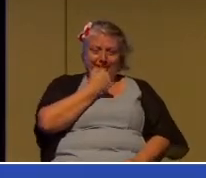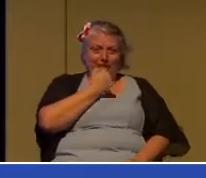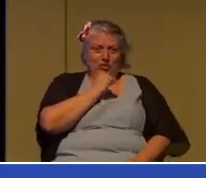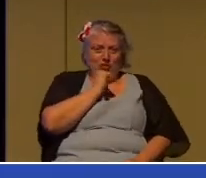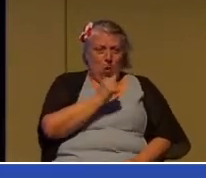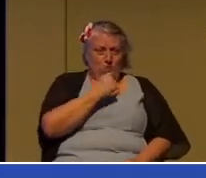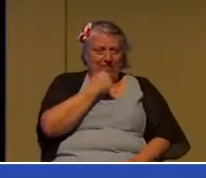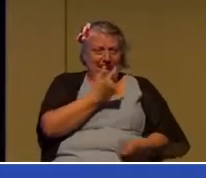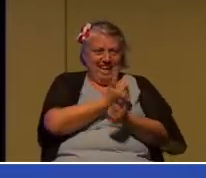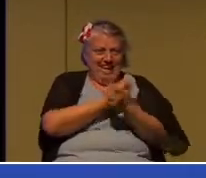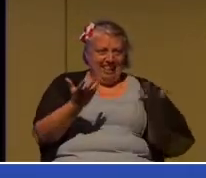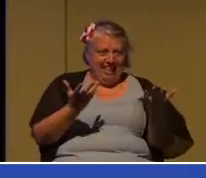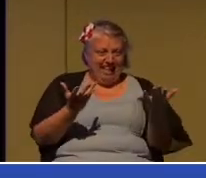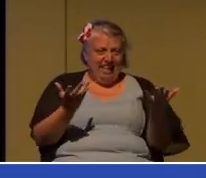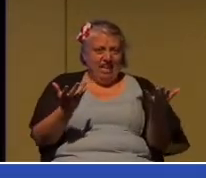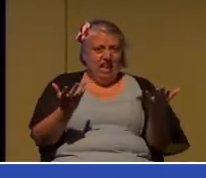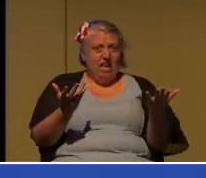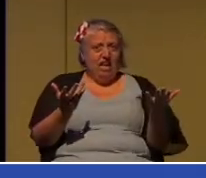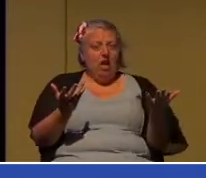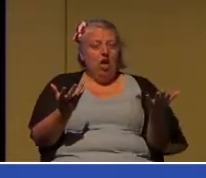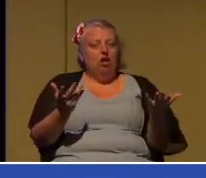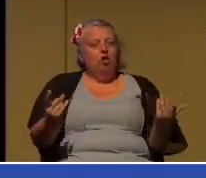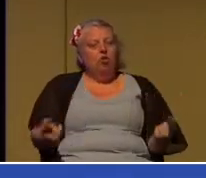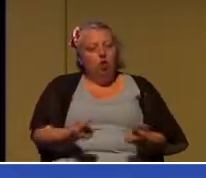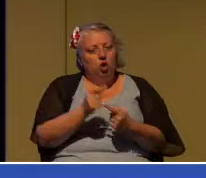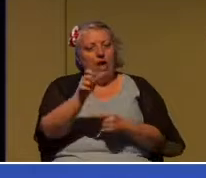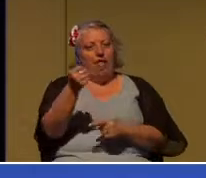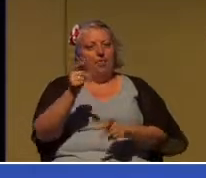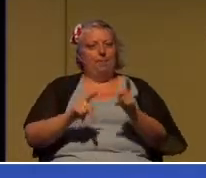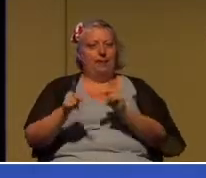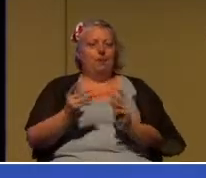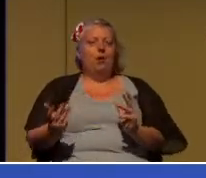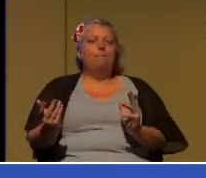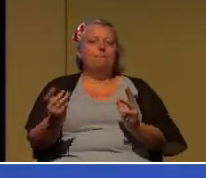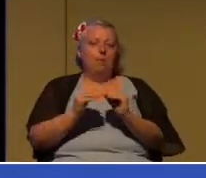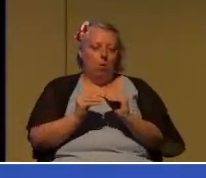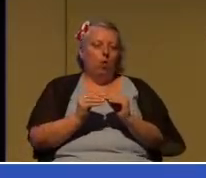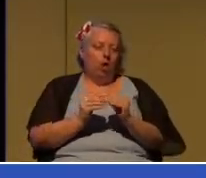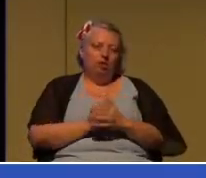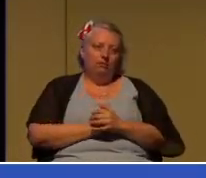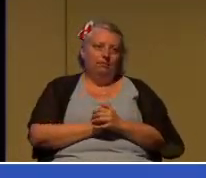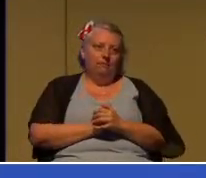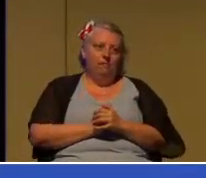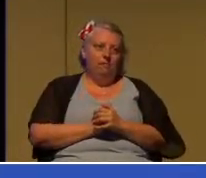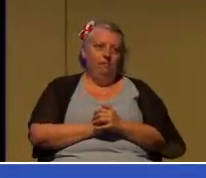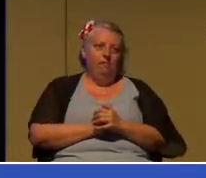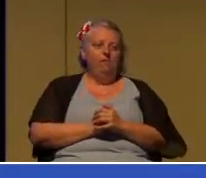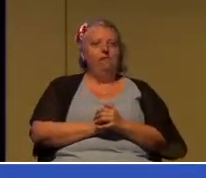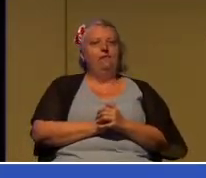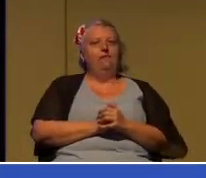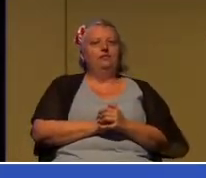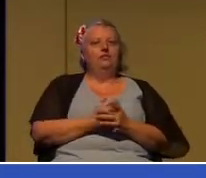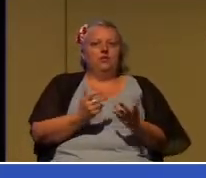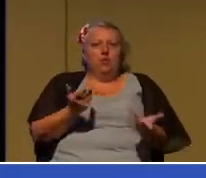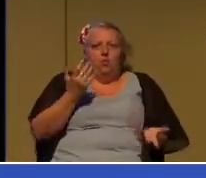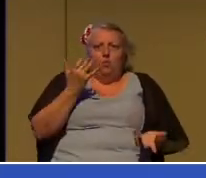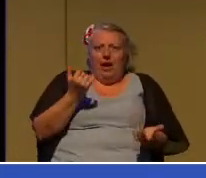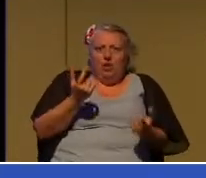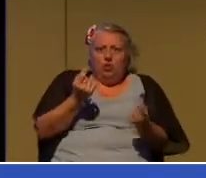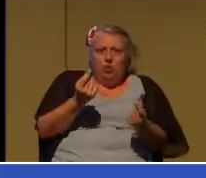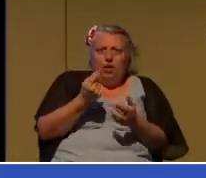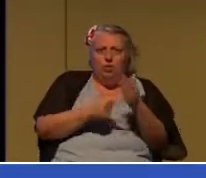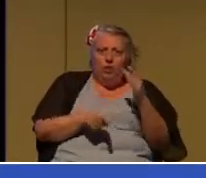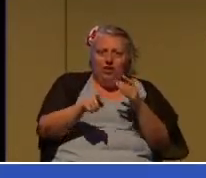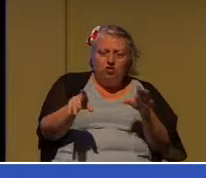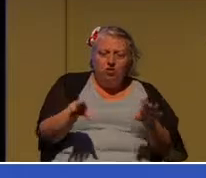So we have to engage why are you doing what you were doing. And